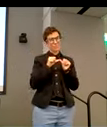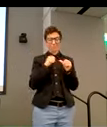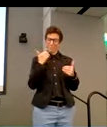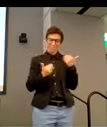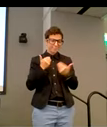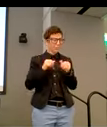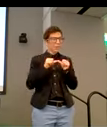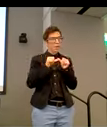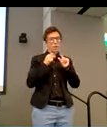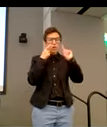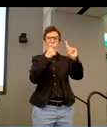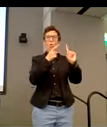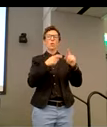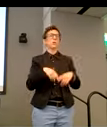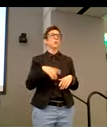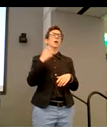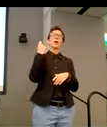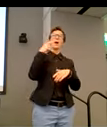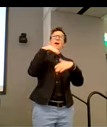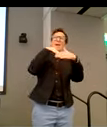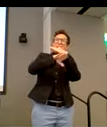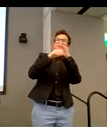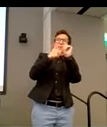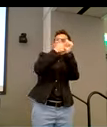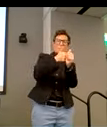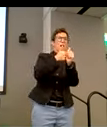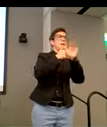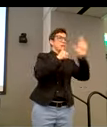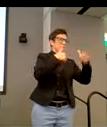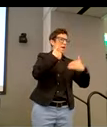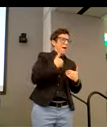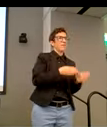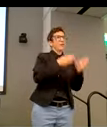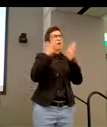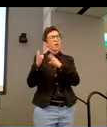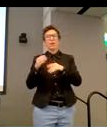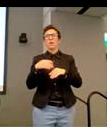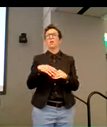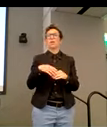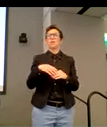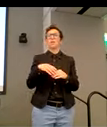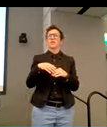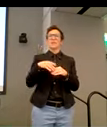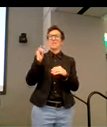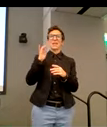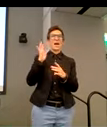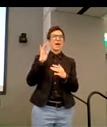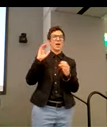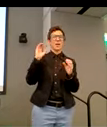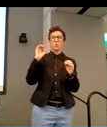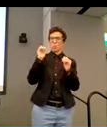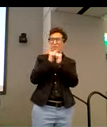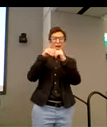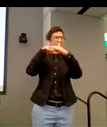We understand that accessibility and compliance is one thing. We understand that without exclusivity, without accessibility,